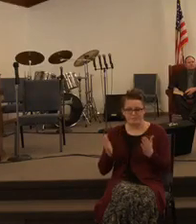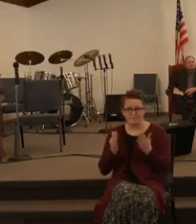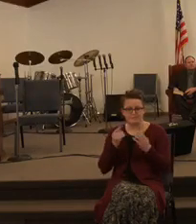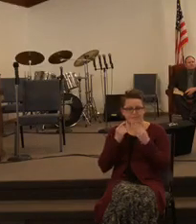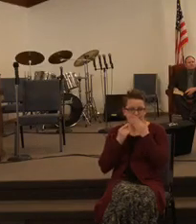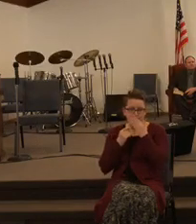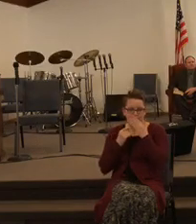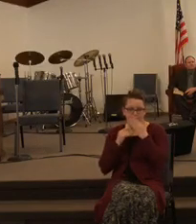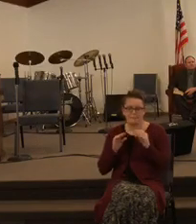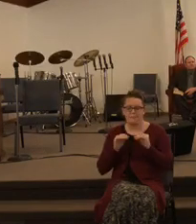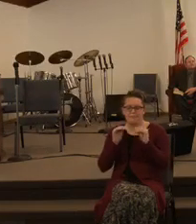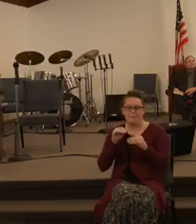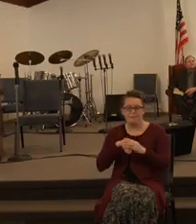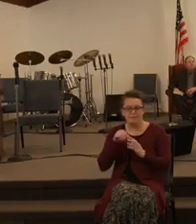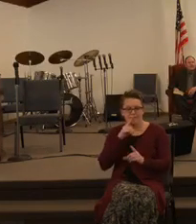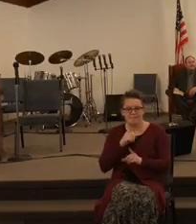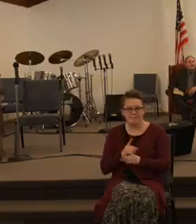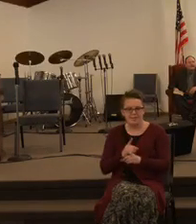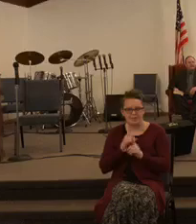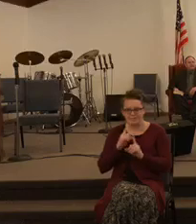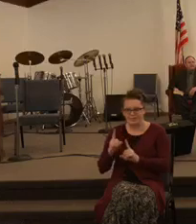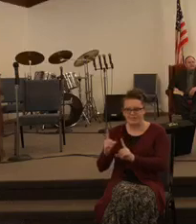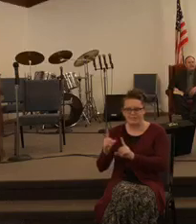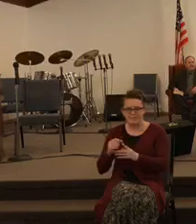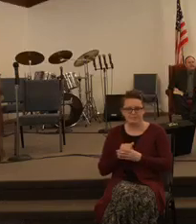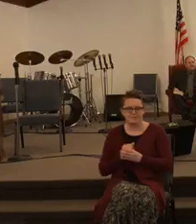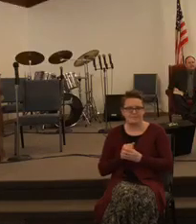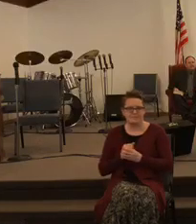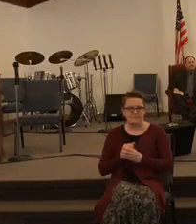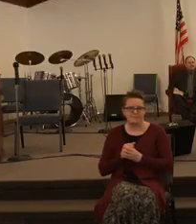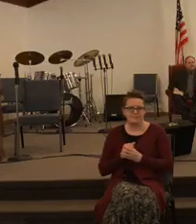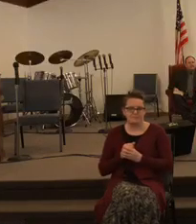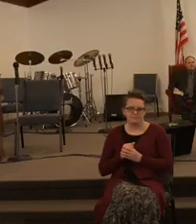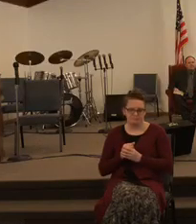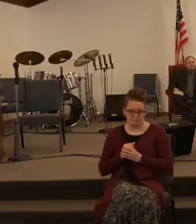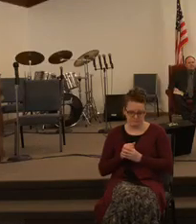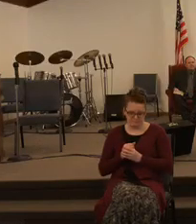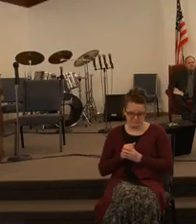to move in the right direction and accomplish